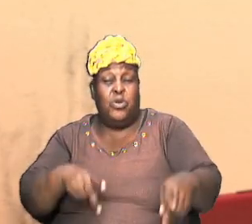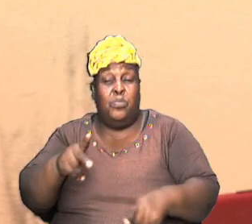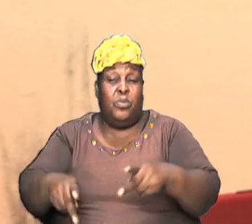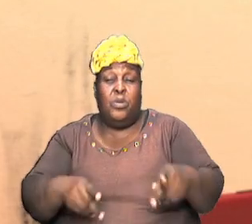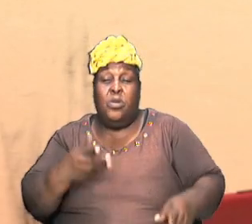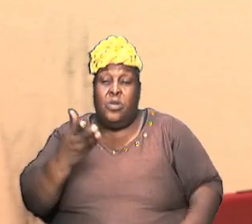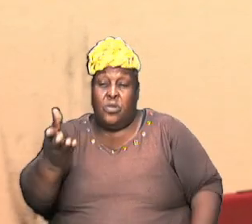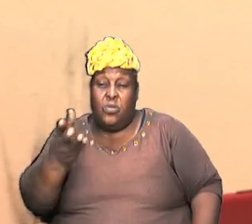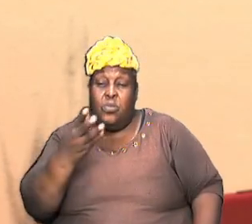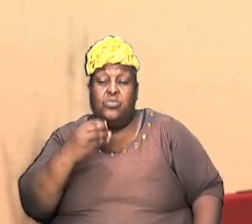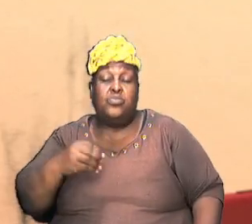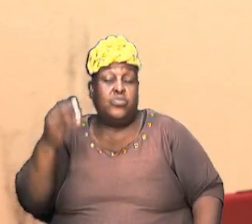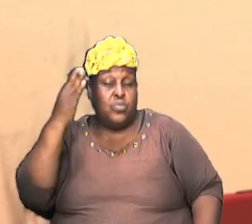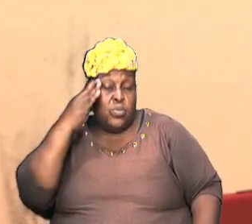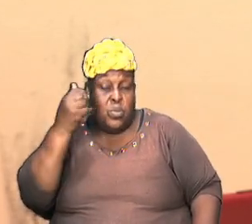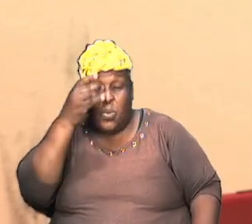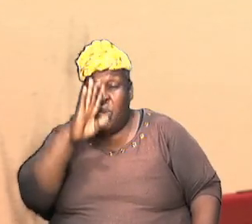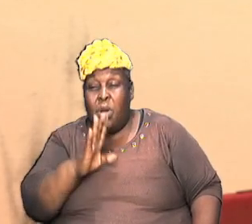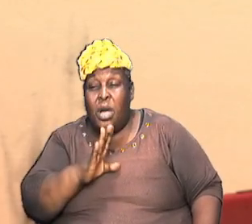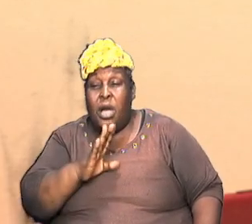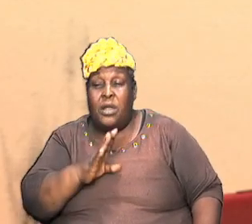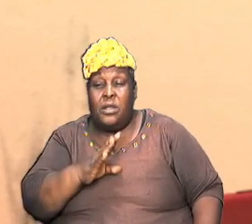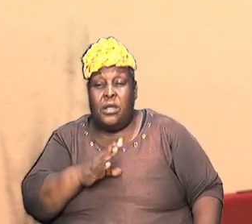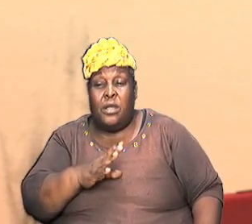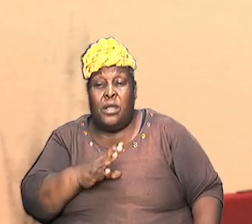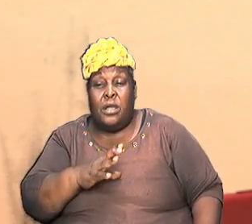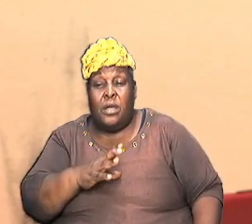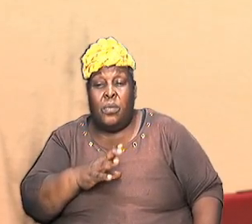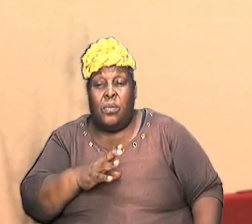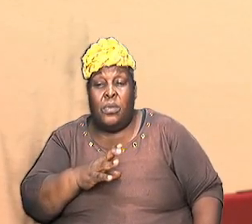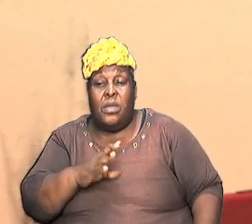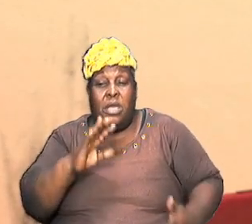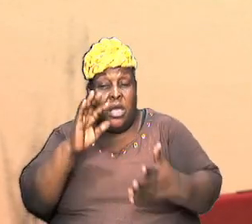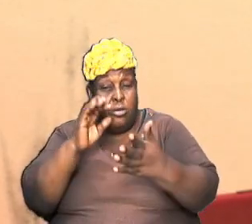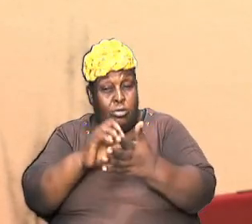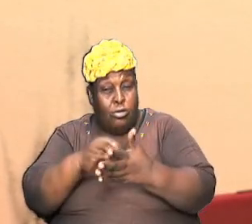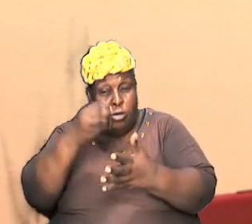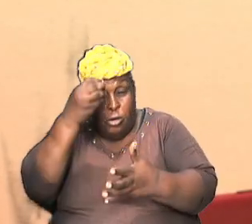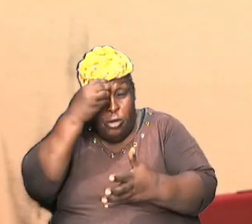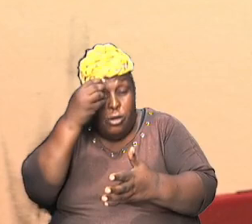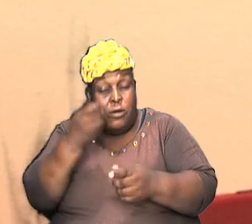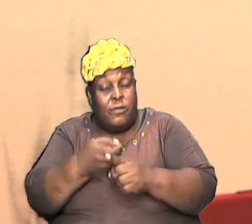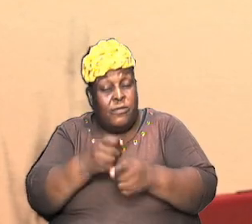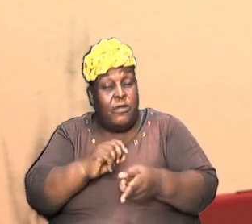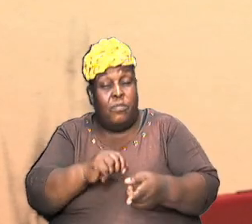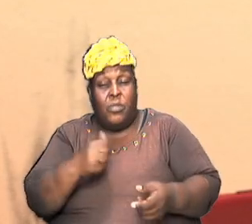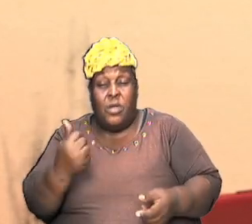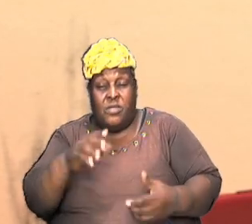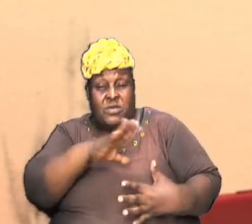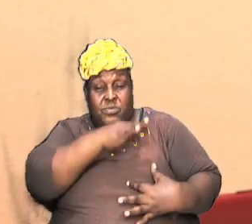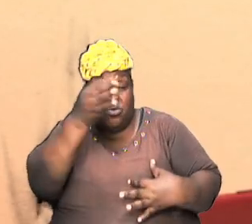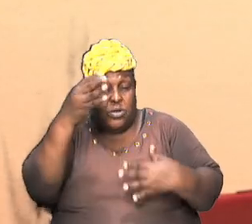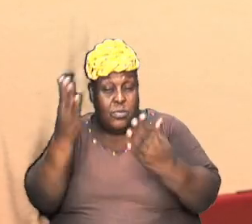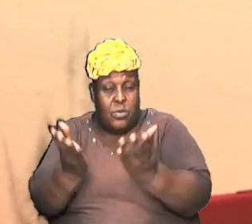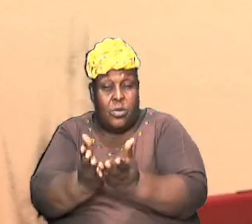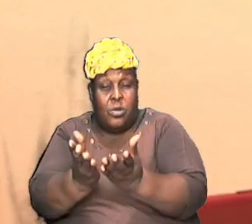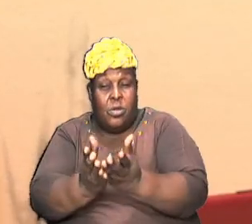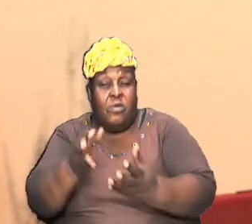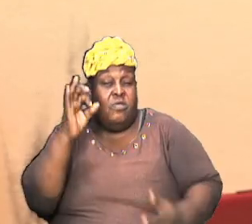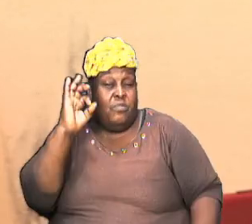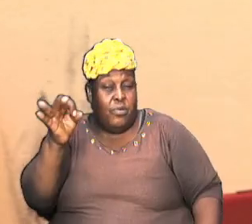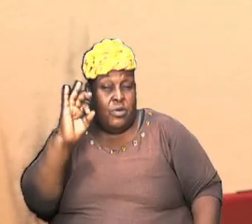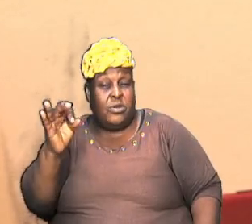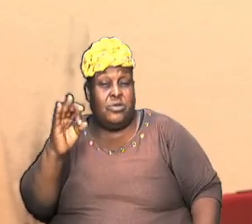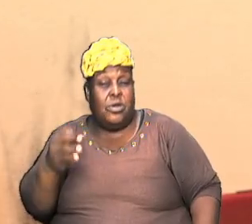who know God read and revered and we can pull things from them so we have a preacher that comes on TV today